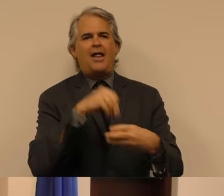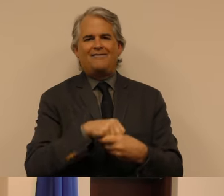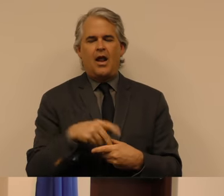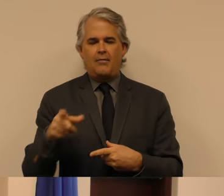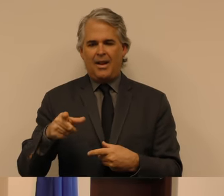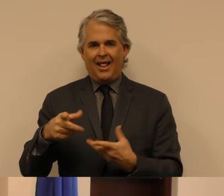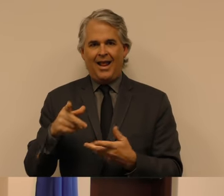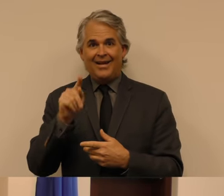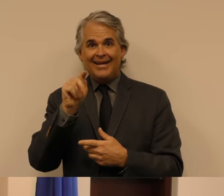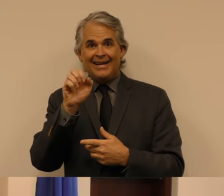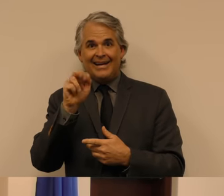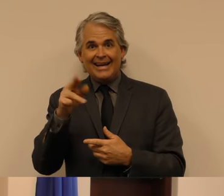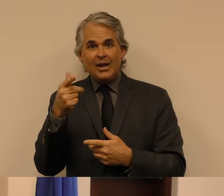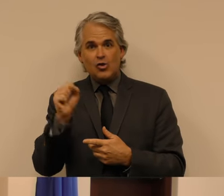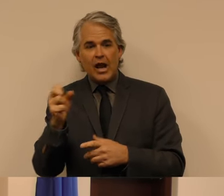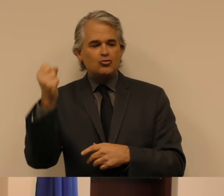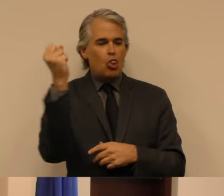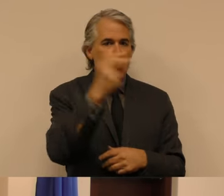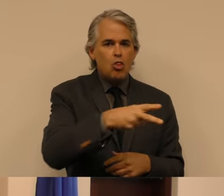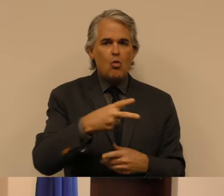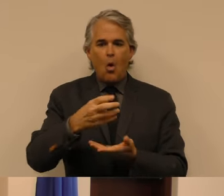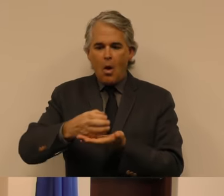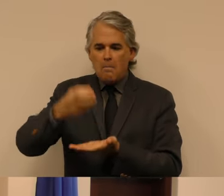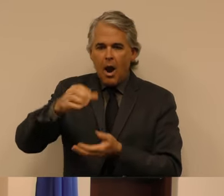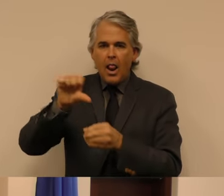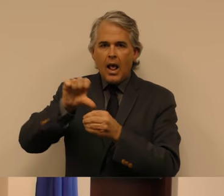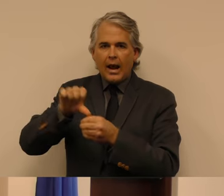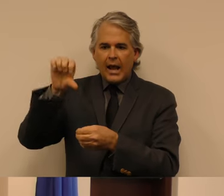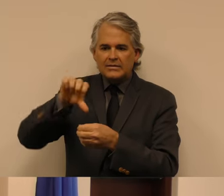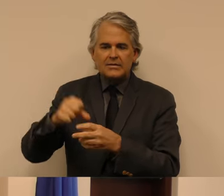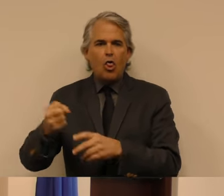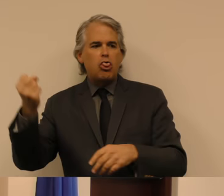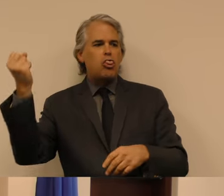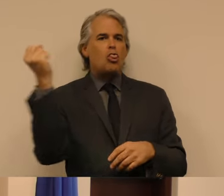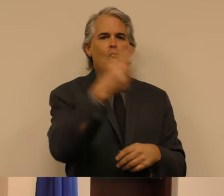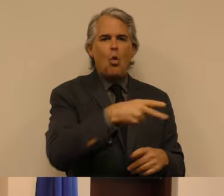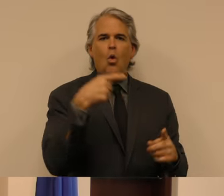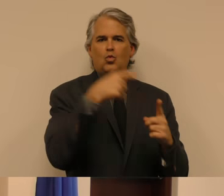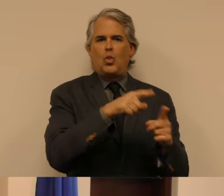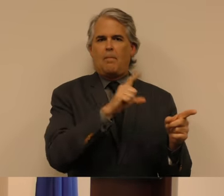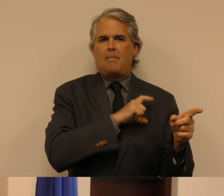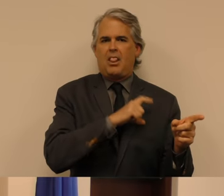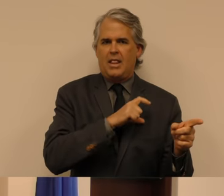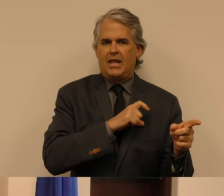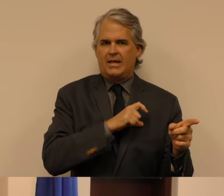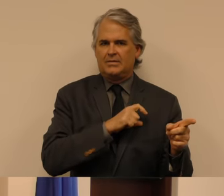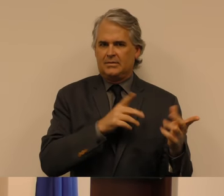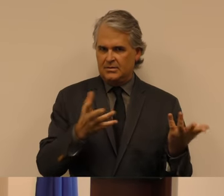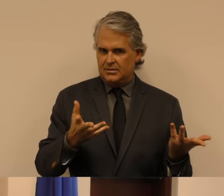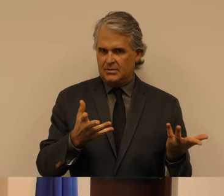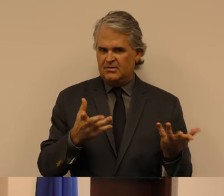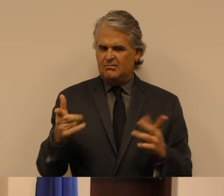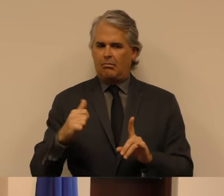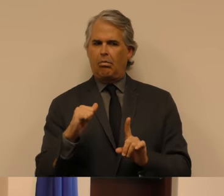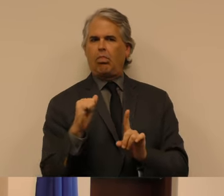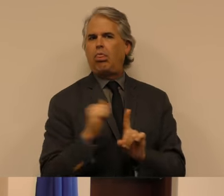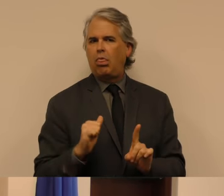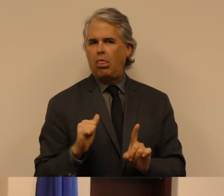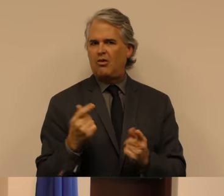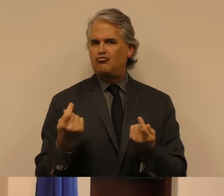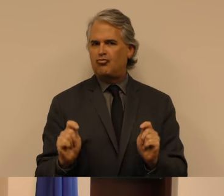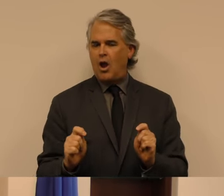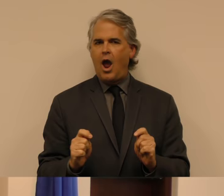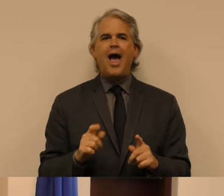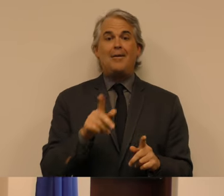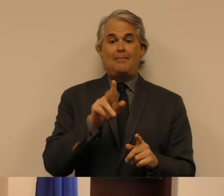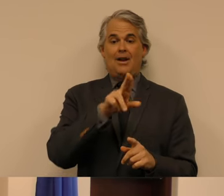at the police under the guise of protesters. I want to thank the U.S. Attorney's Office for the diligent work so far